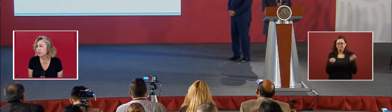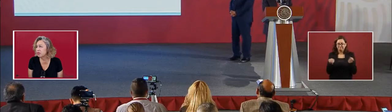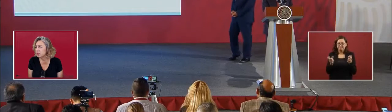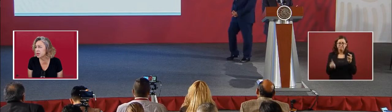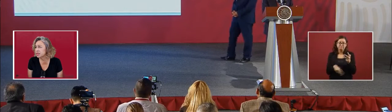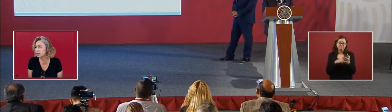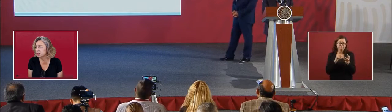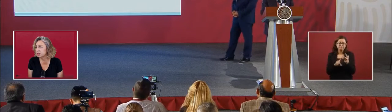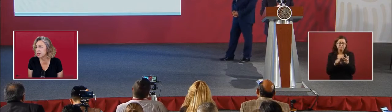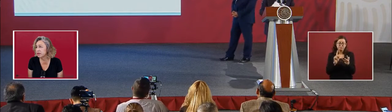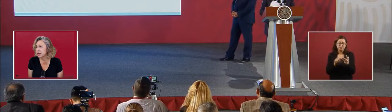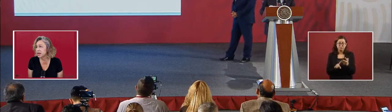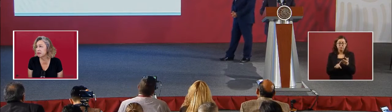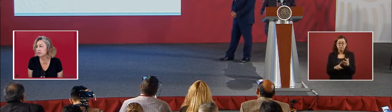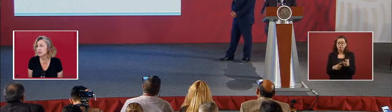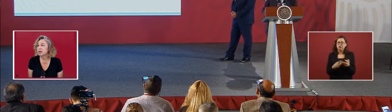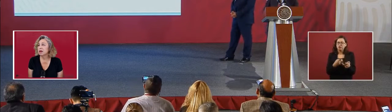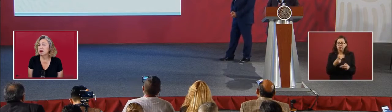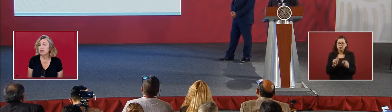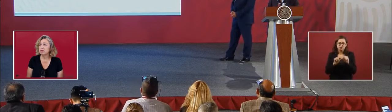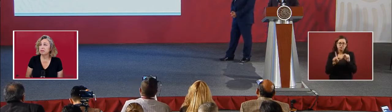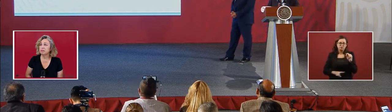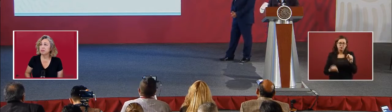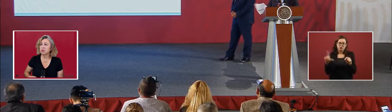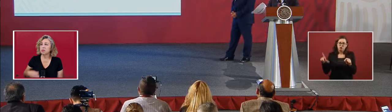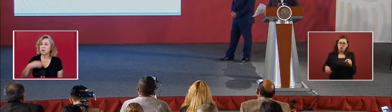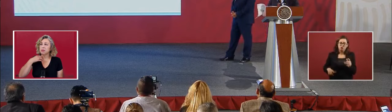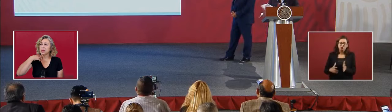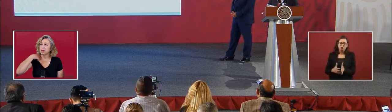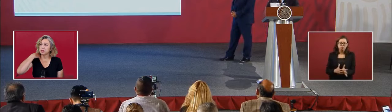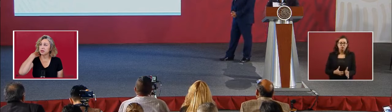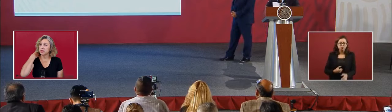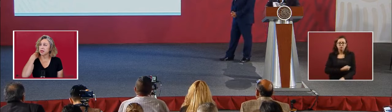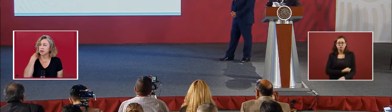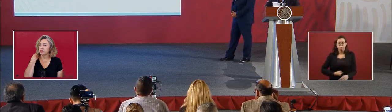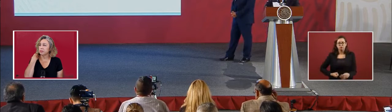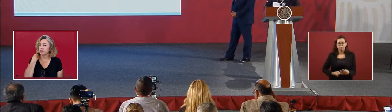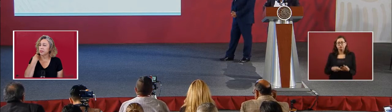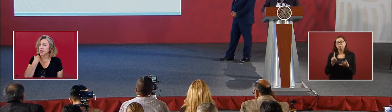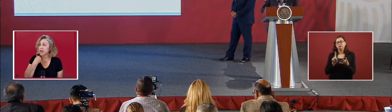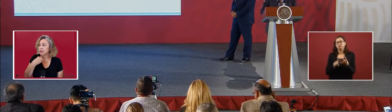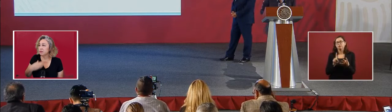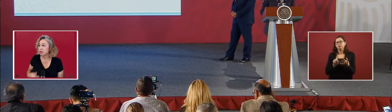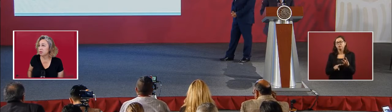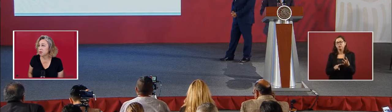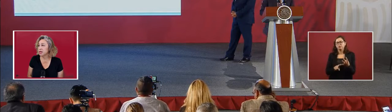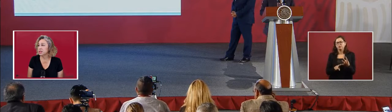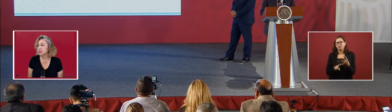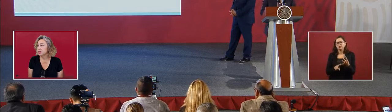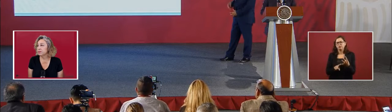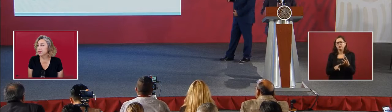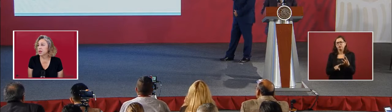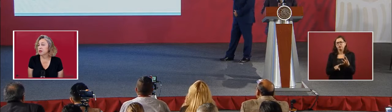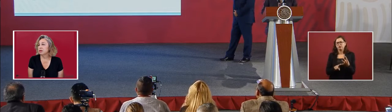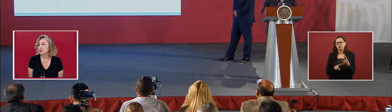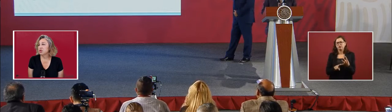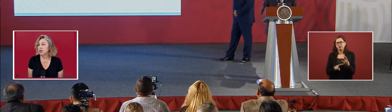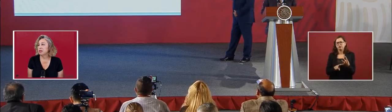The third one is austerity, Republican austerity. And the fourth one is